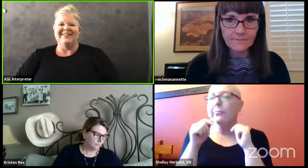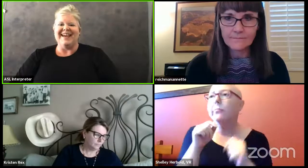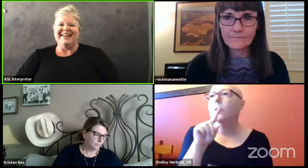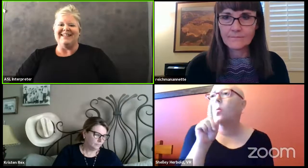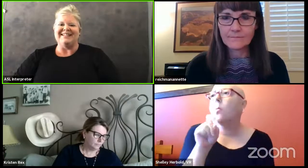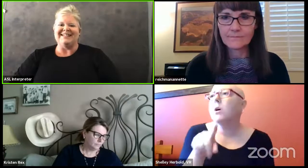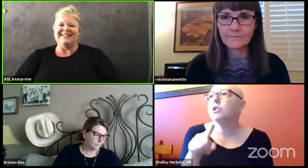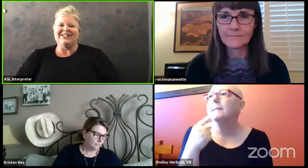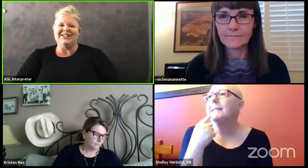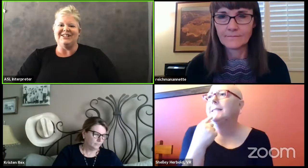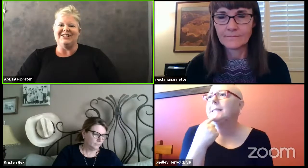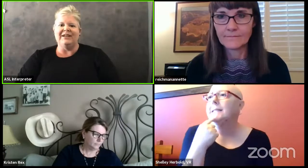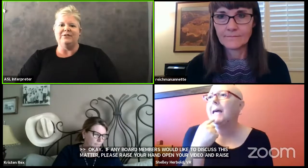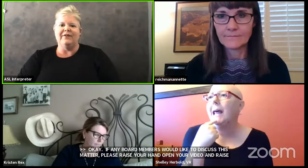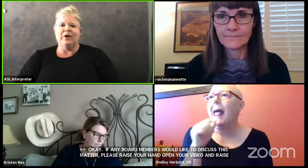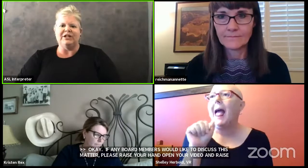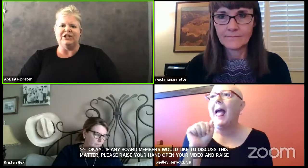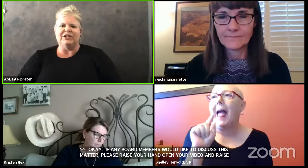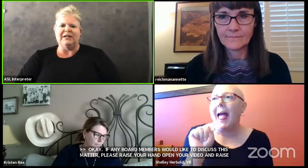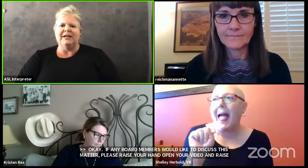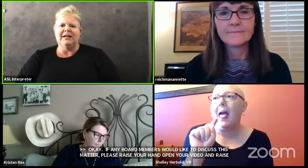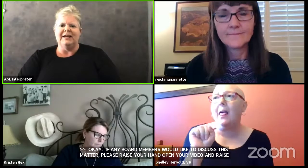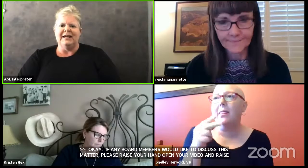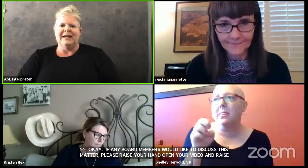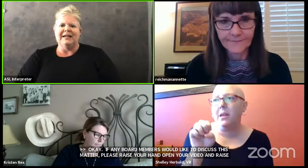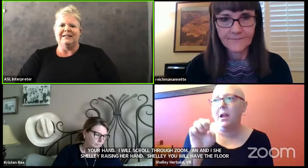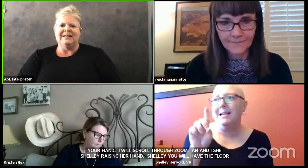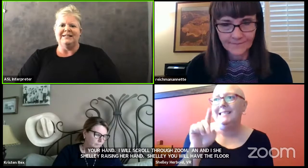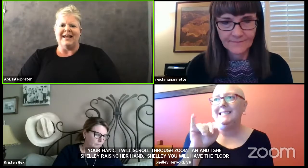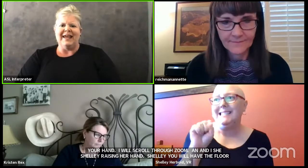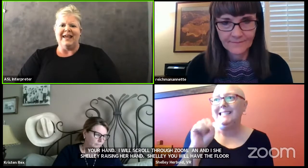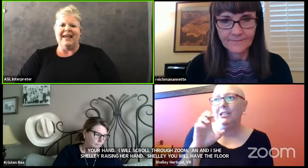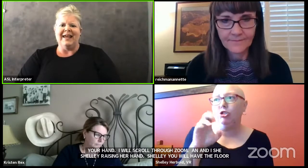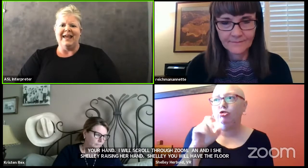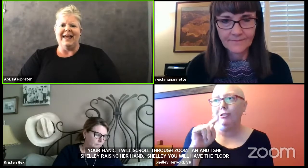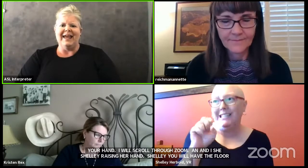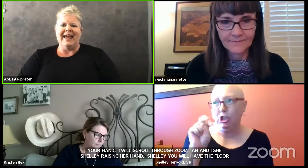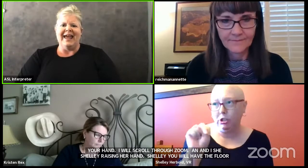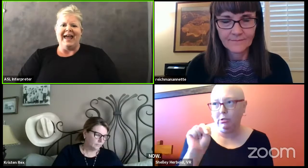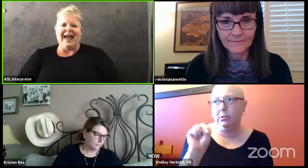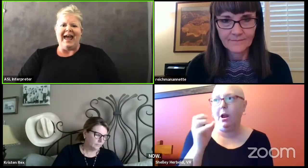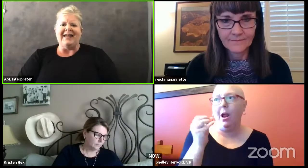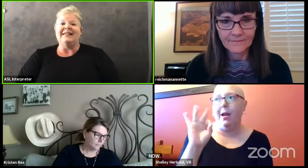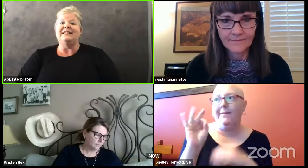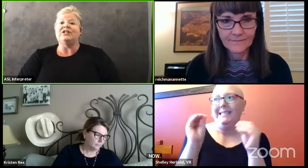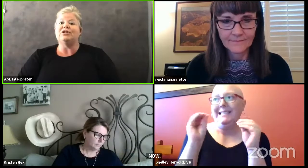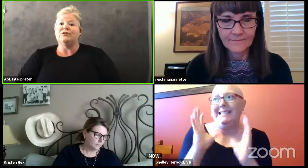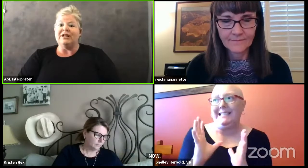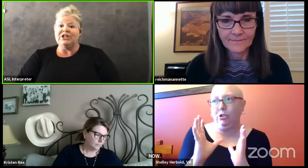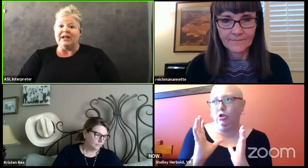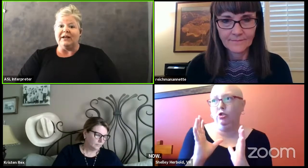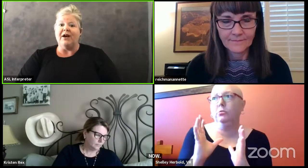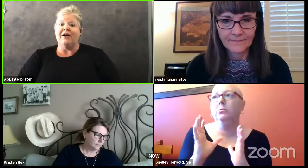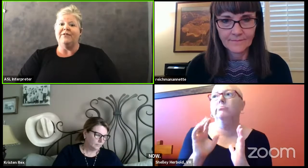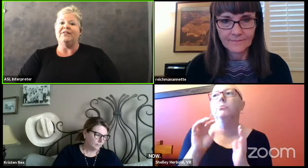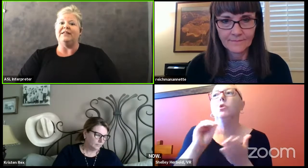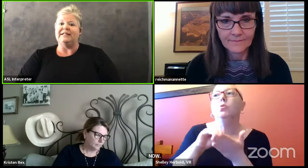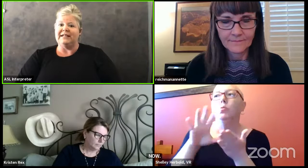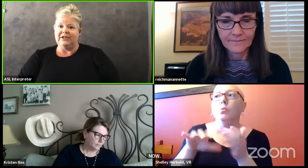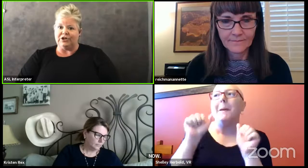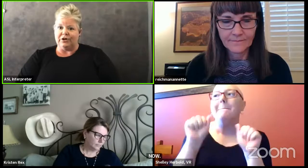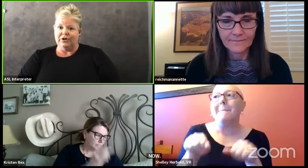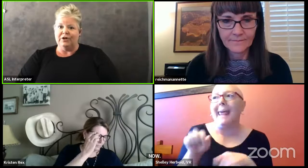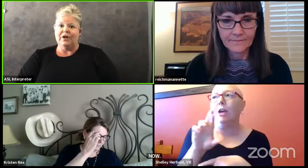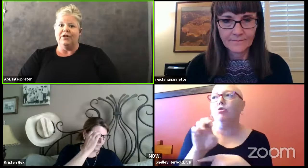Okay. Yes. This is Shelly. I do have a question. It does say, at the discretion of